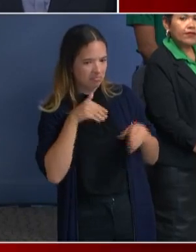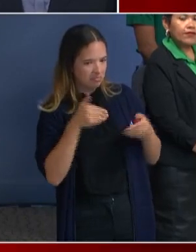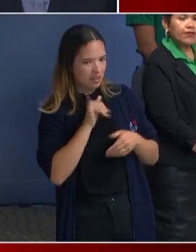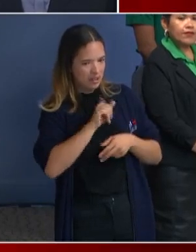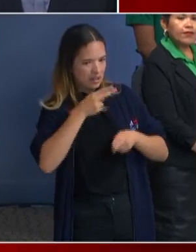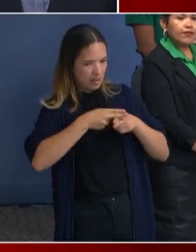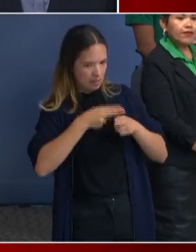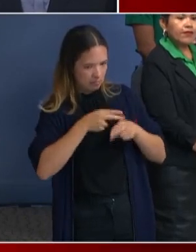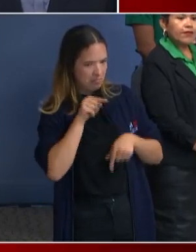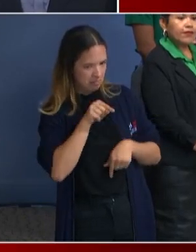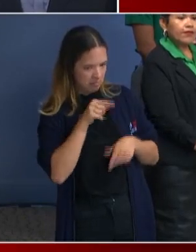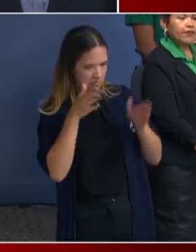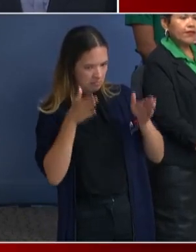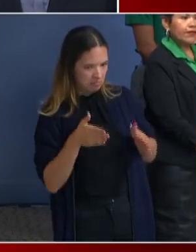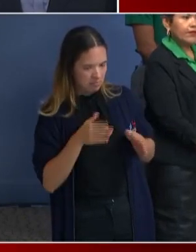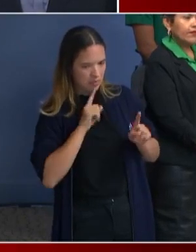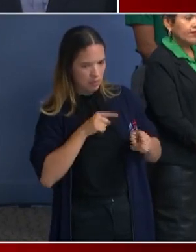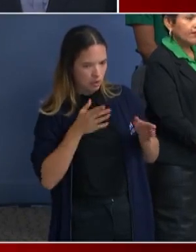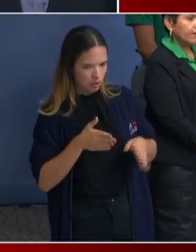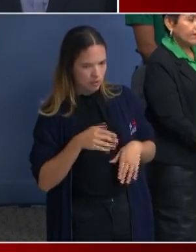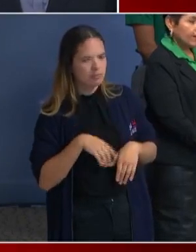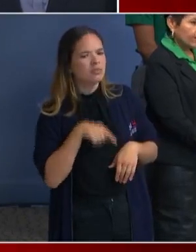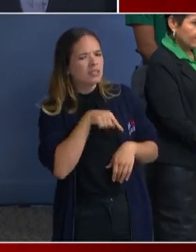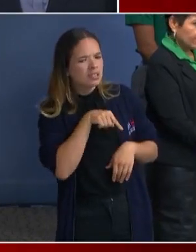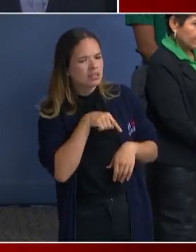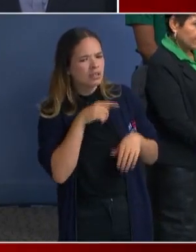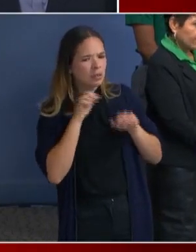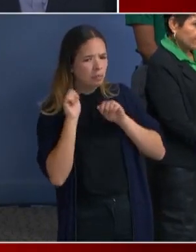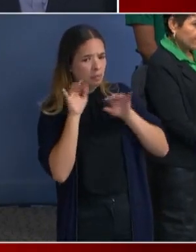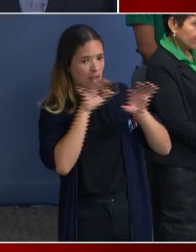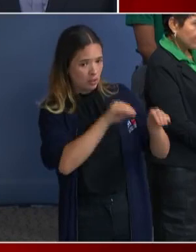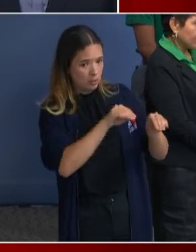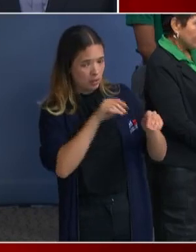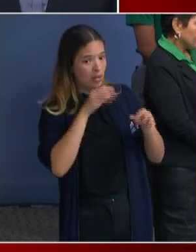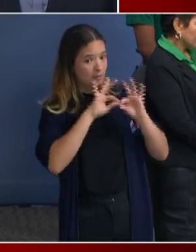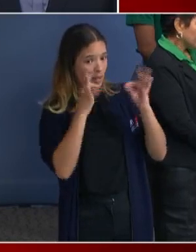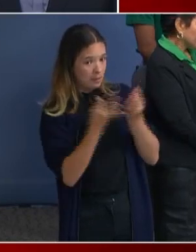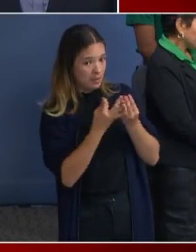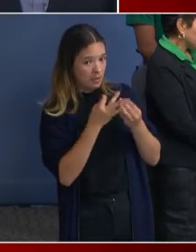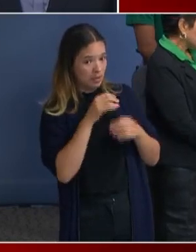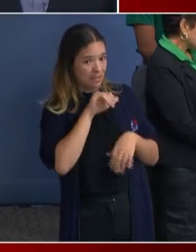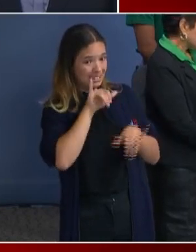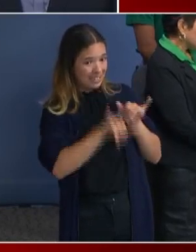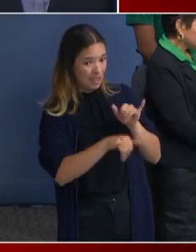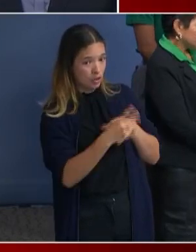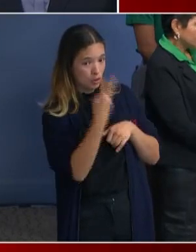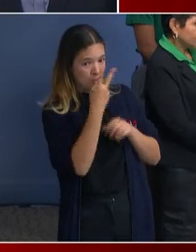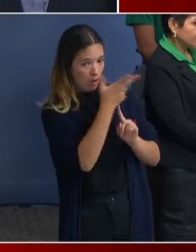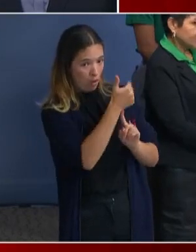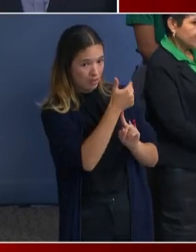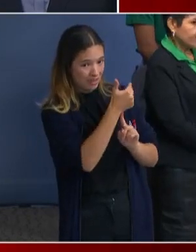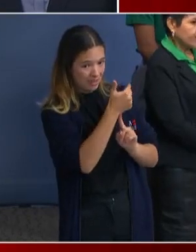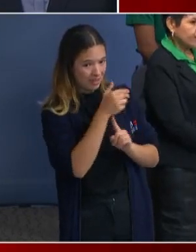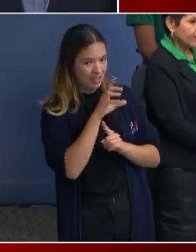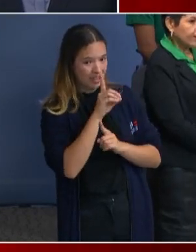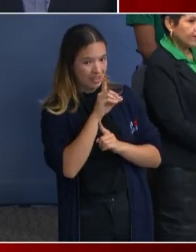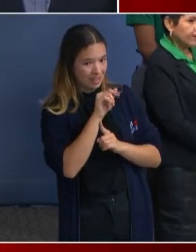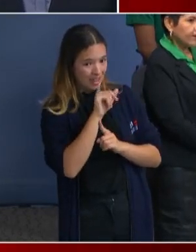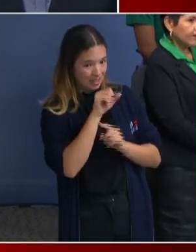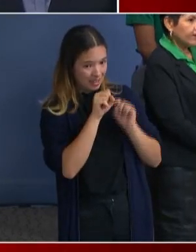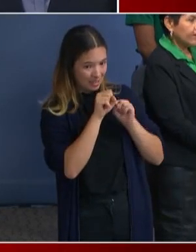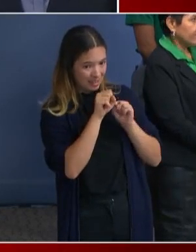-DCist. Families are currently, migrant families are currently staying at two hotels, the Days Inn and Hampton Inn. Do you anticipate